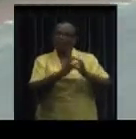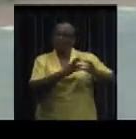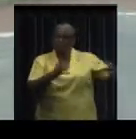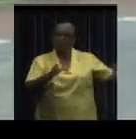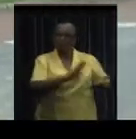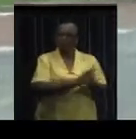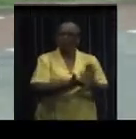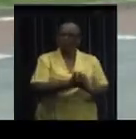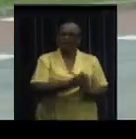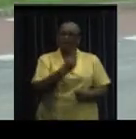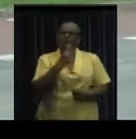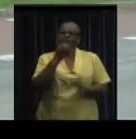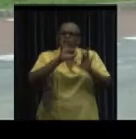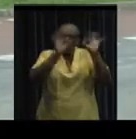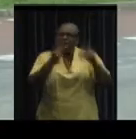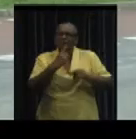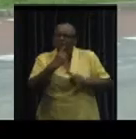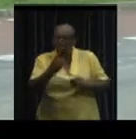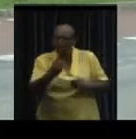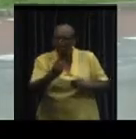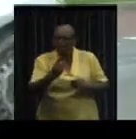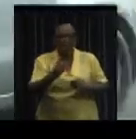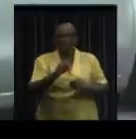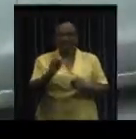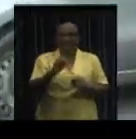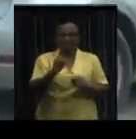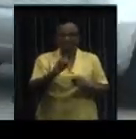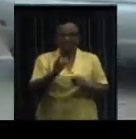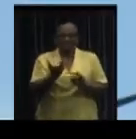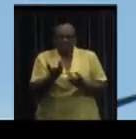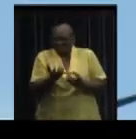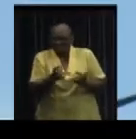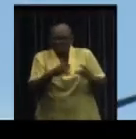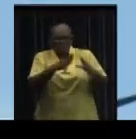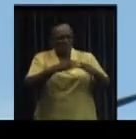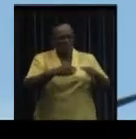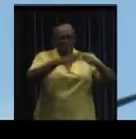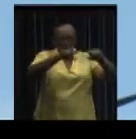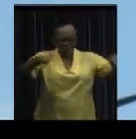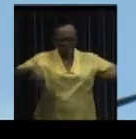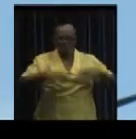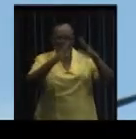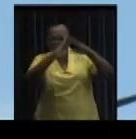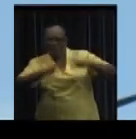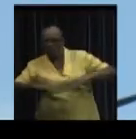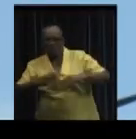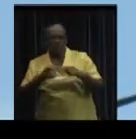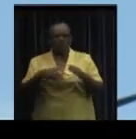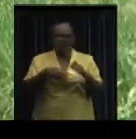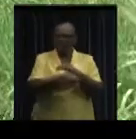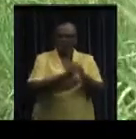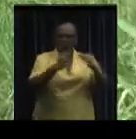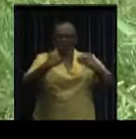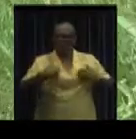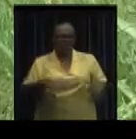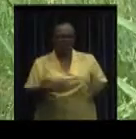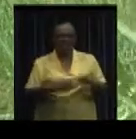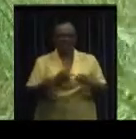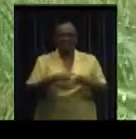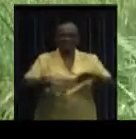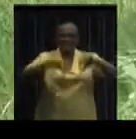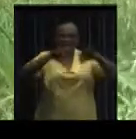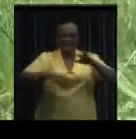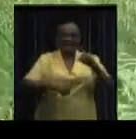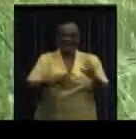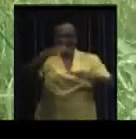Bauterse made it clear during the budget debate not to be happy with the many empty houses on premises with high